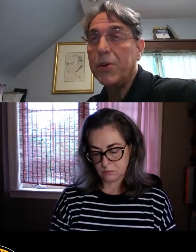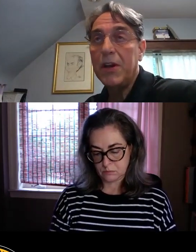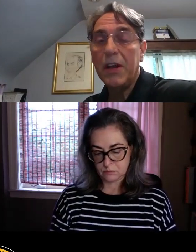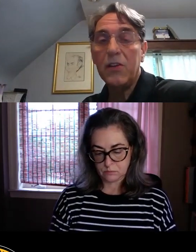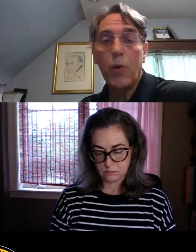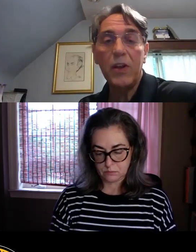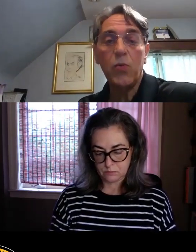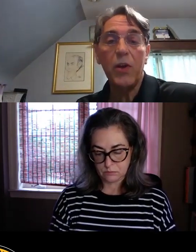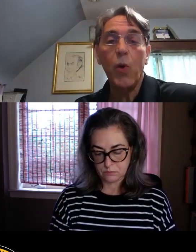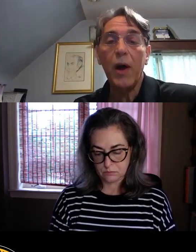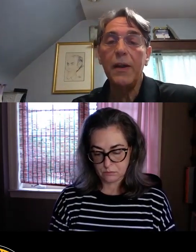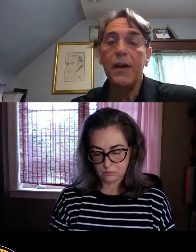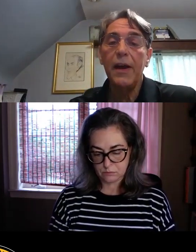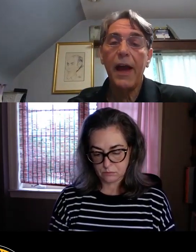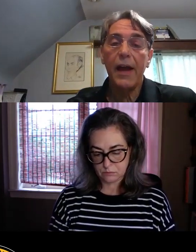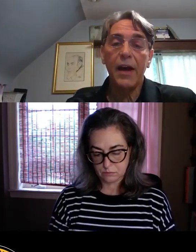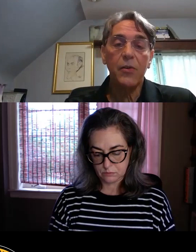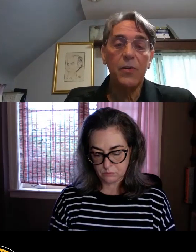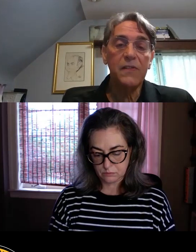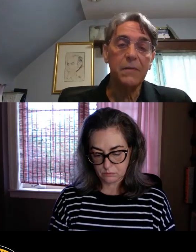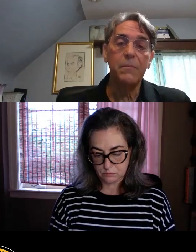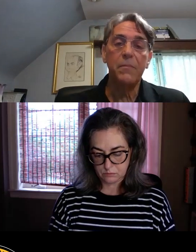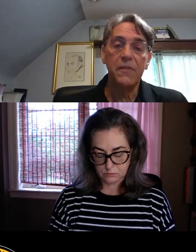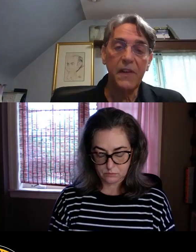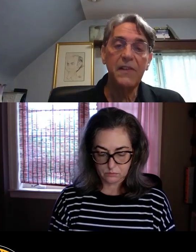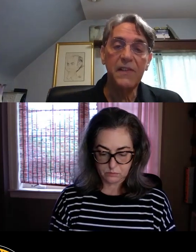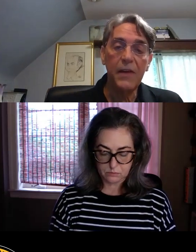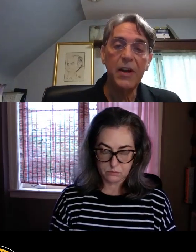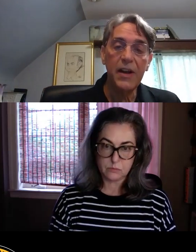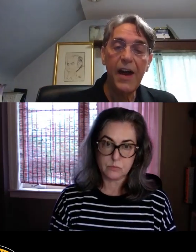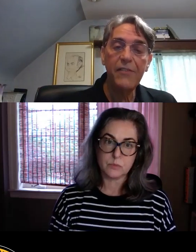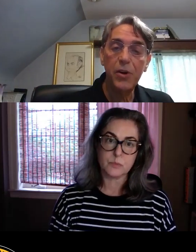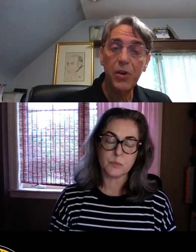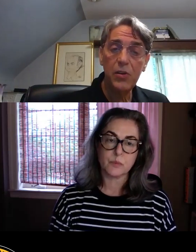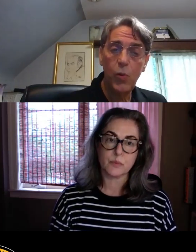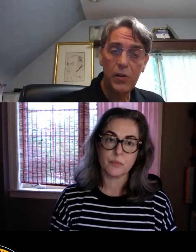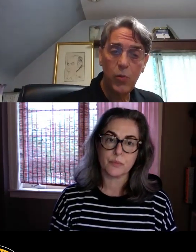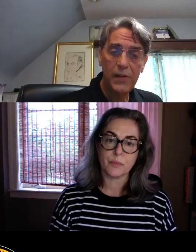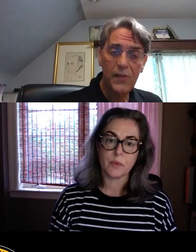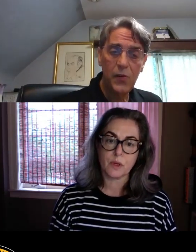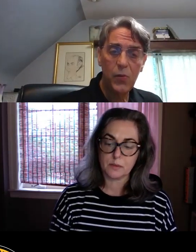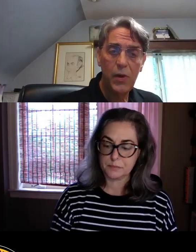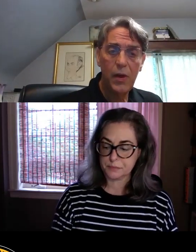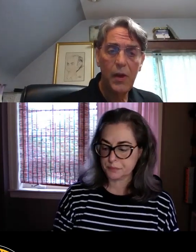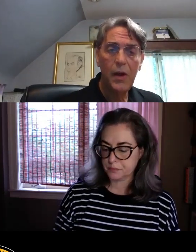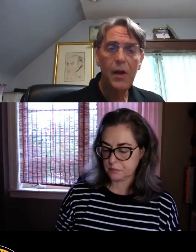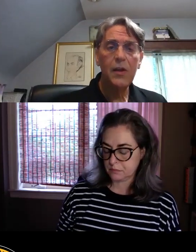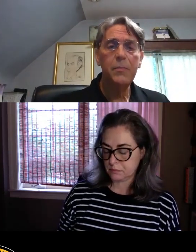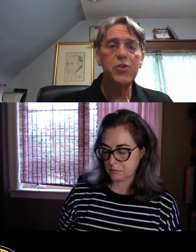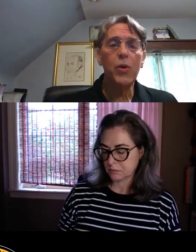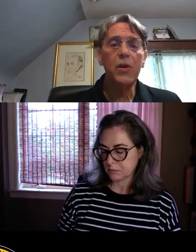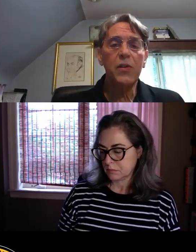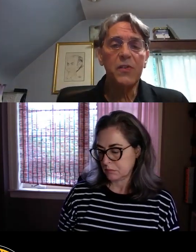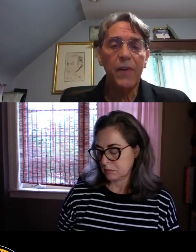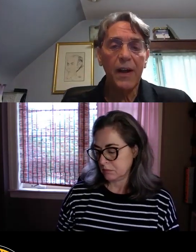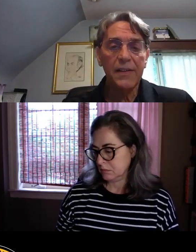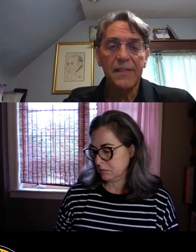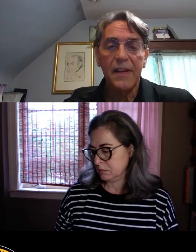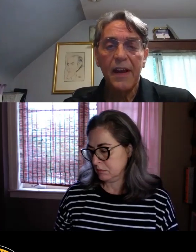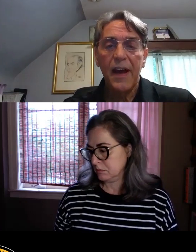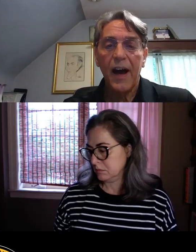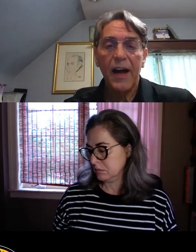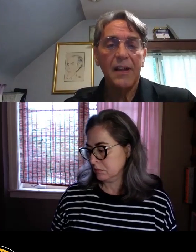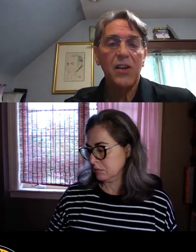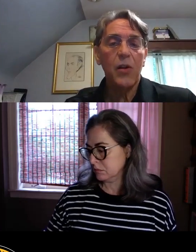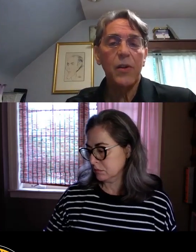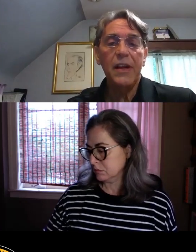.5 million in 2021 and $167.5 million in 2022. The majority of those funds